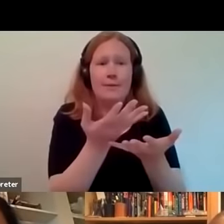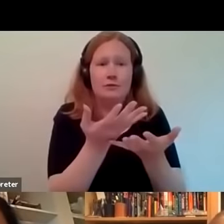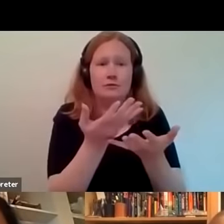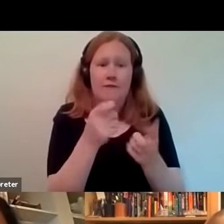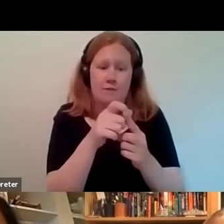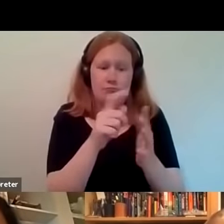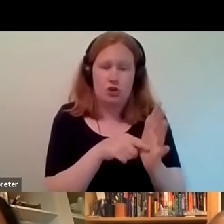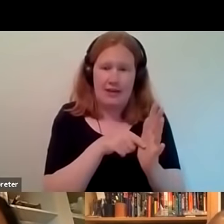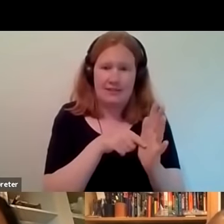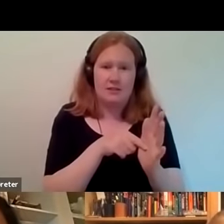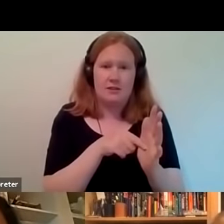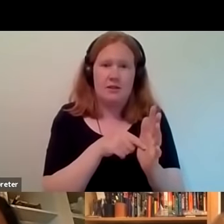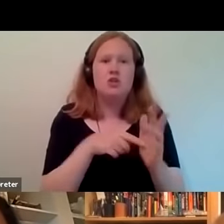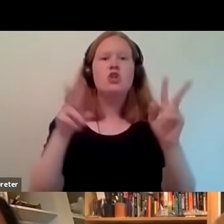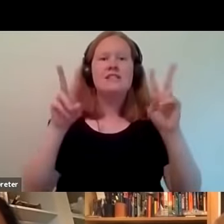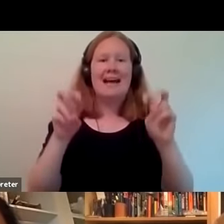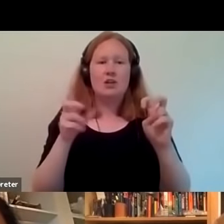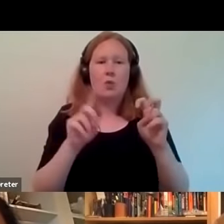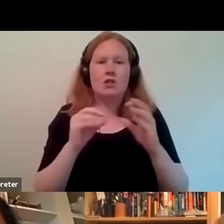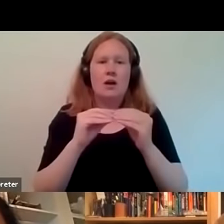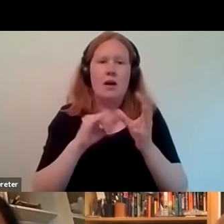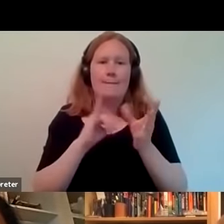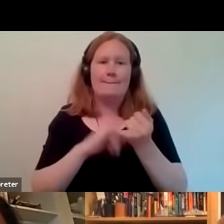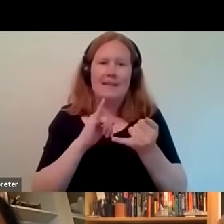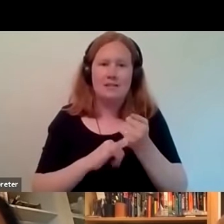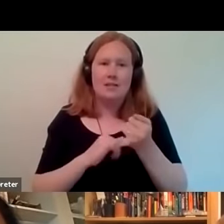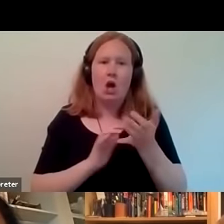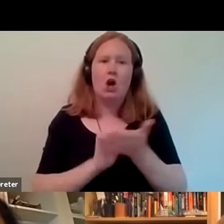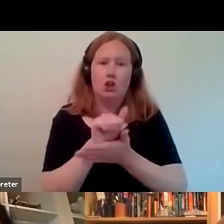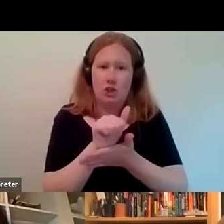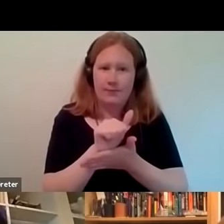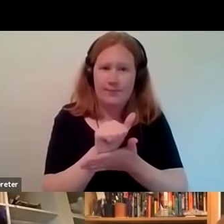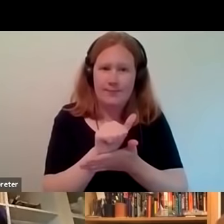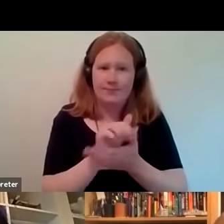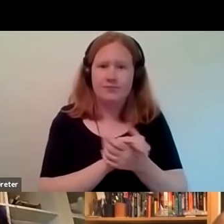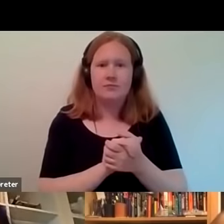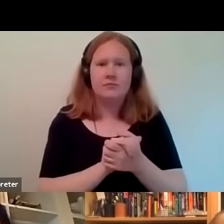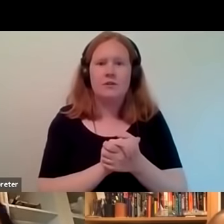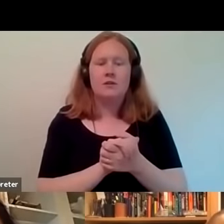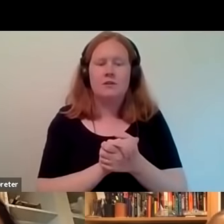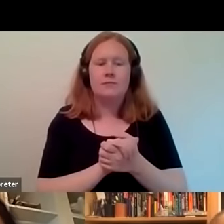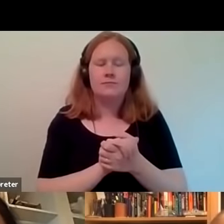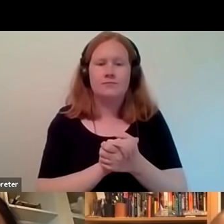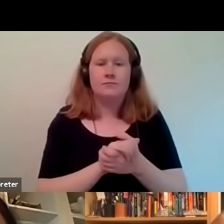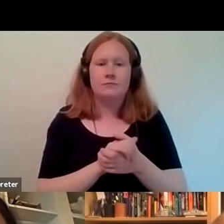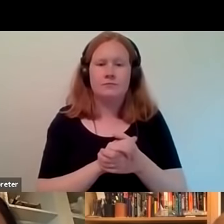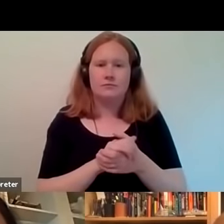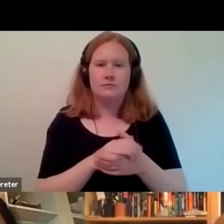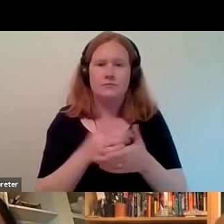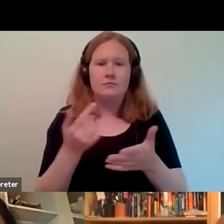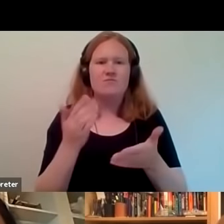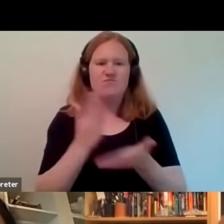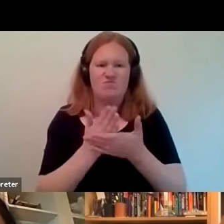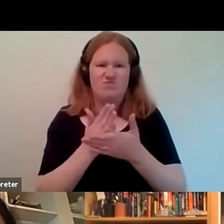titled base culture and um right at the core of the project what i'm trying to do